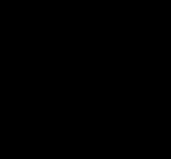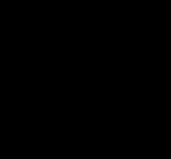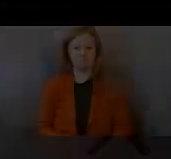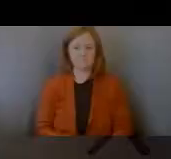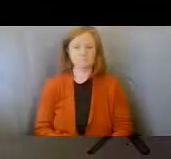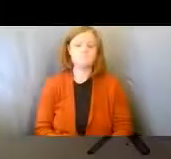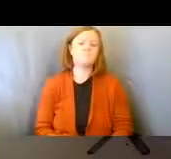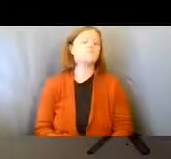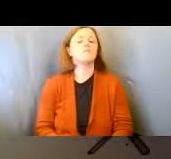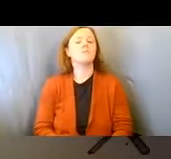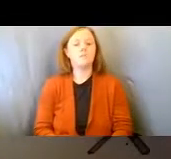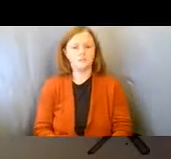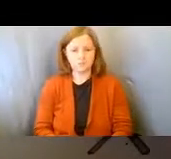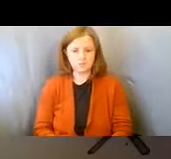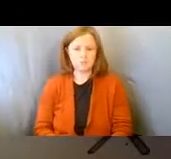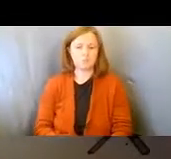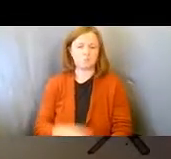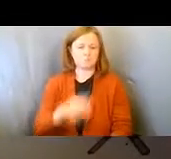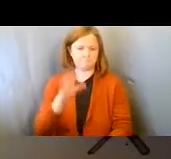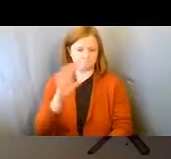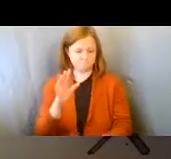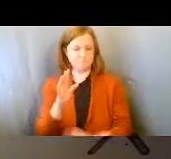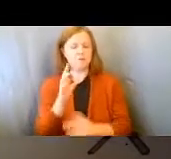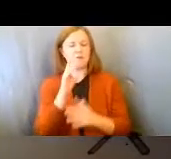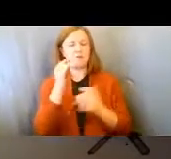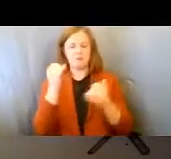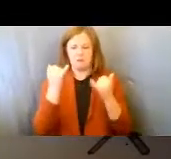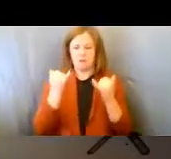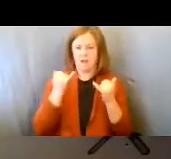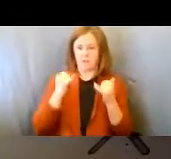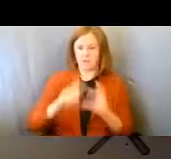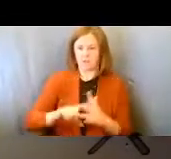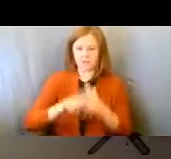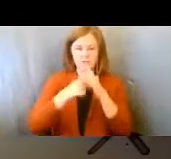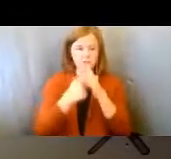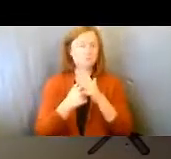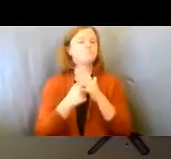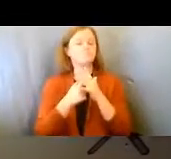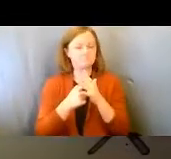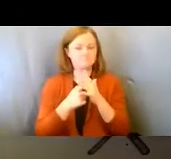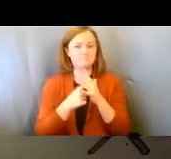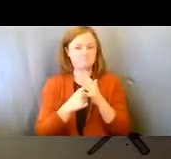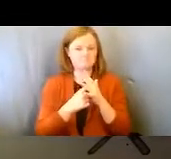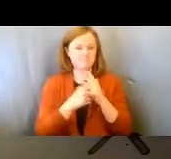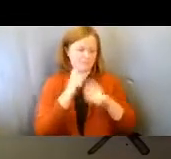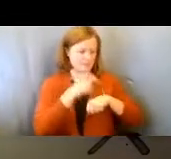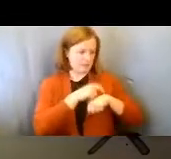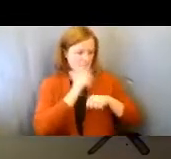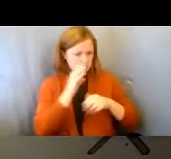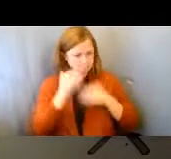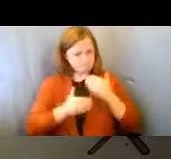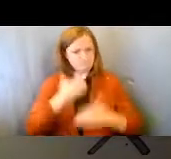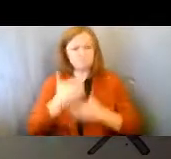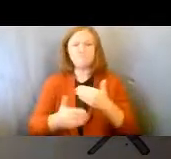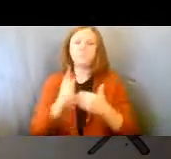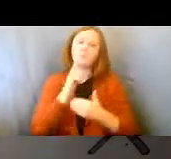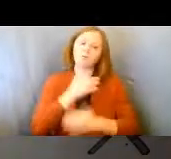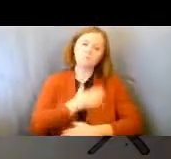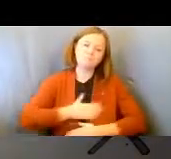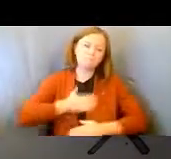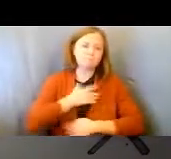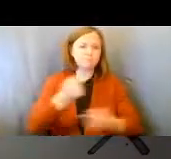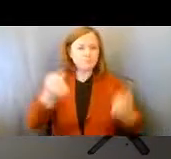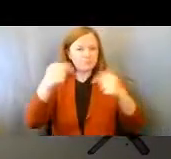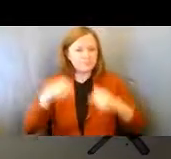So, in the essence of time, everyone, I'm going to begin. We are really pleased that you're here, and we'd like to